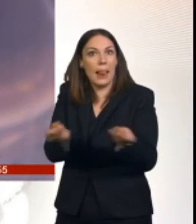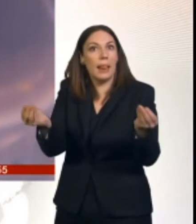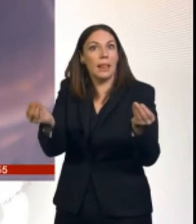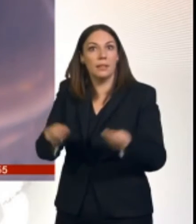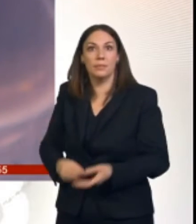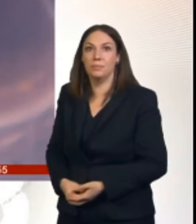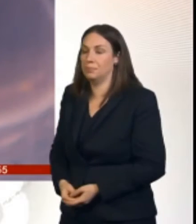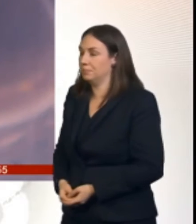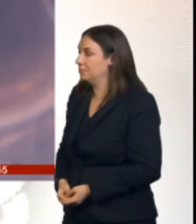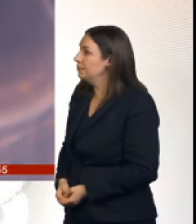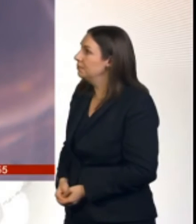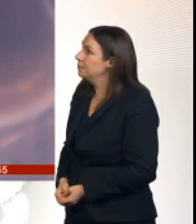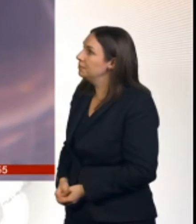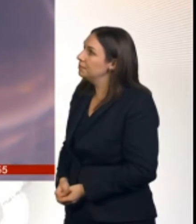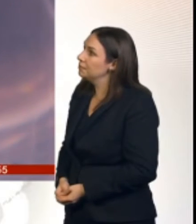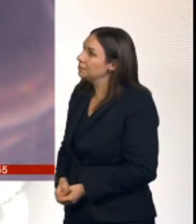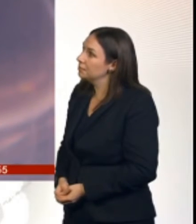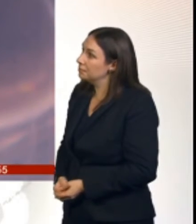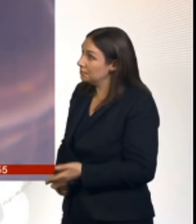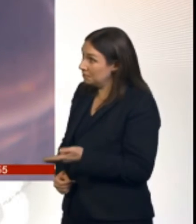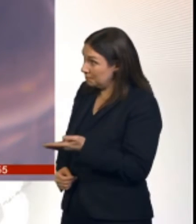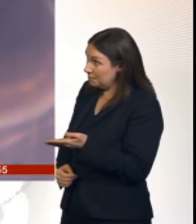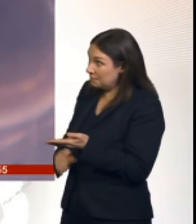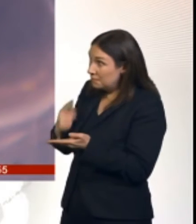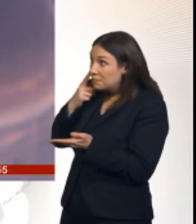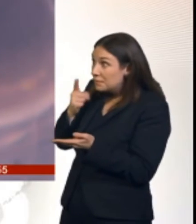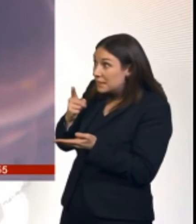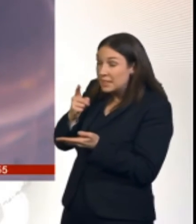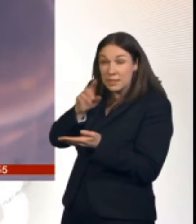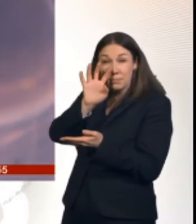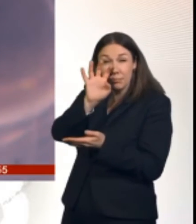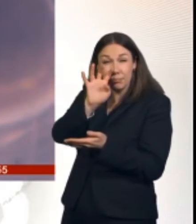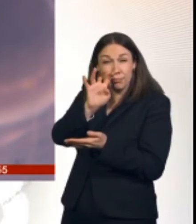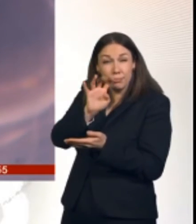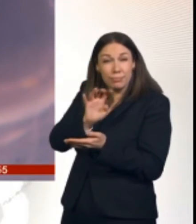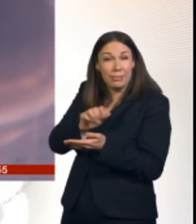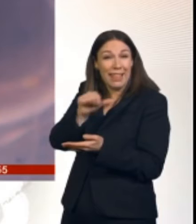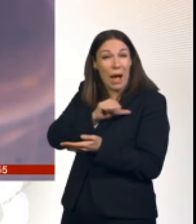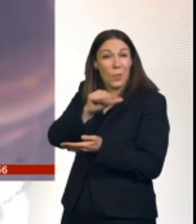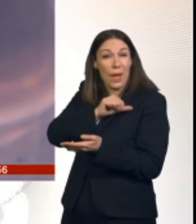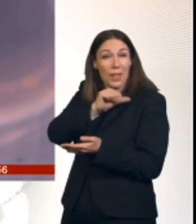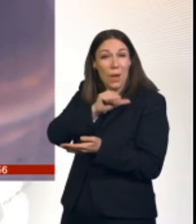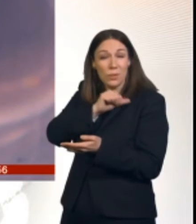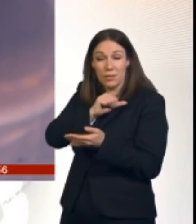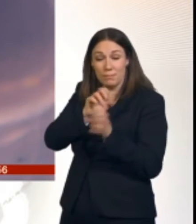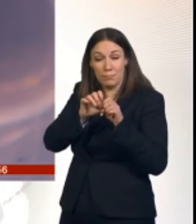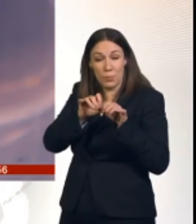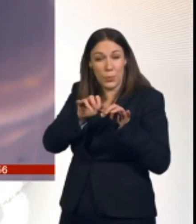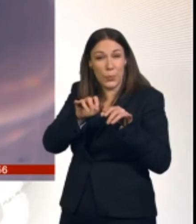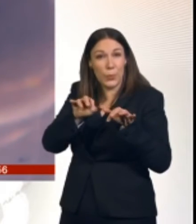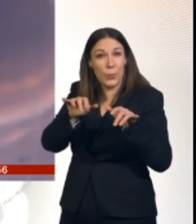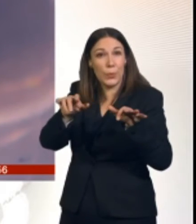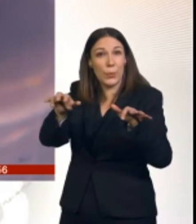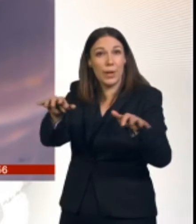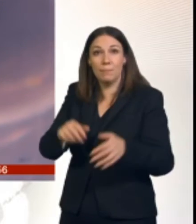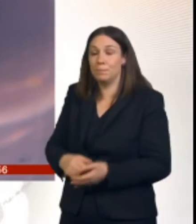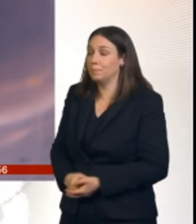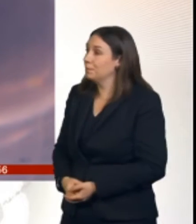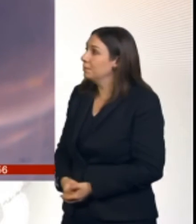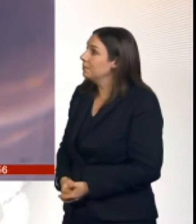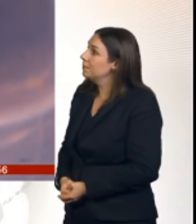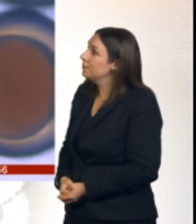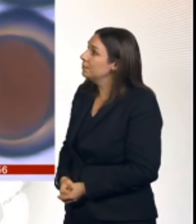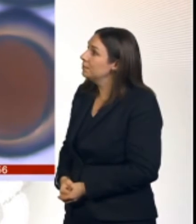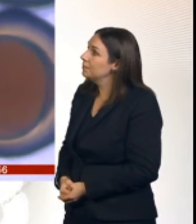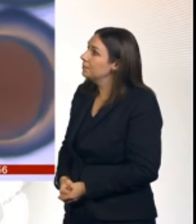solution. And here, this white material, it's where you can see thousands of micro capsules being produced and collected